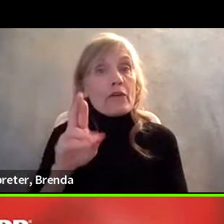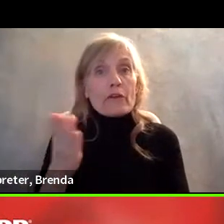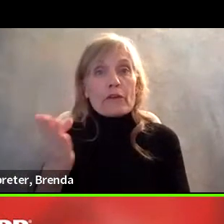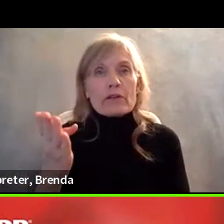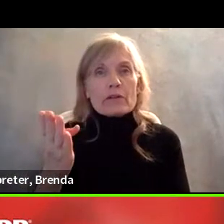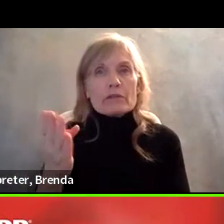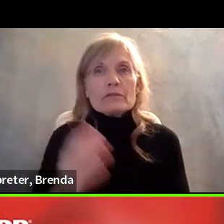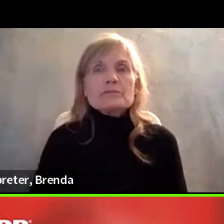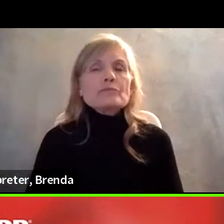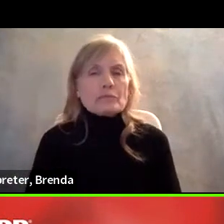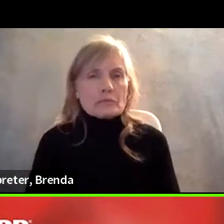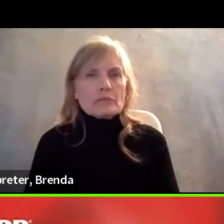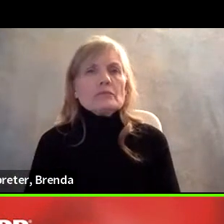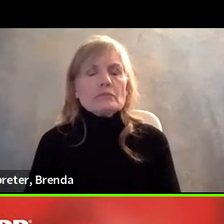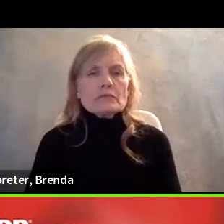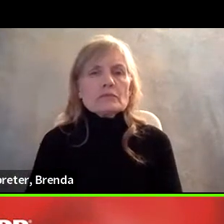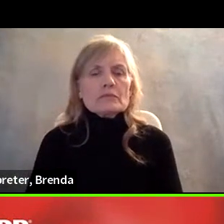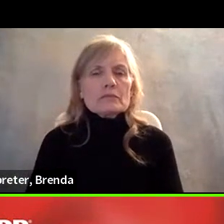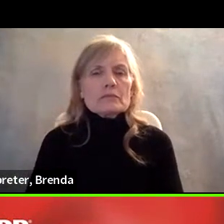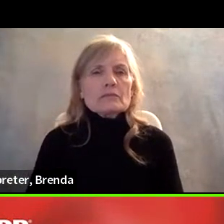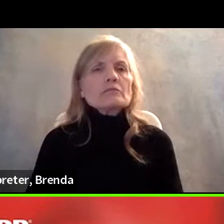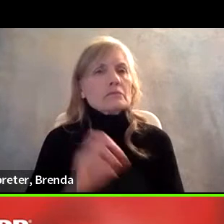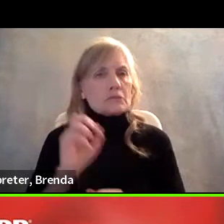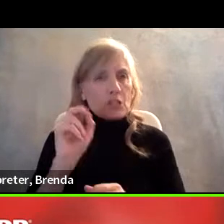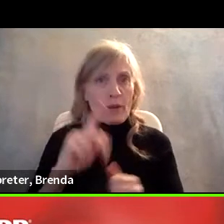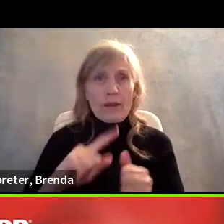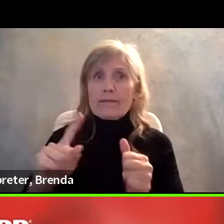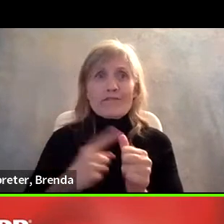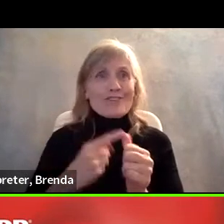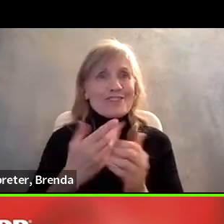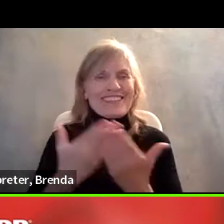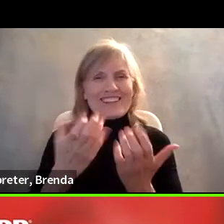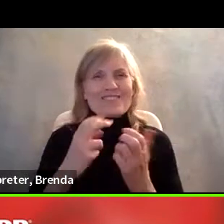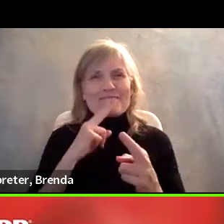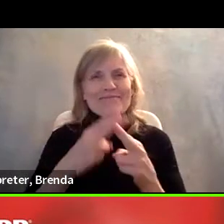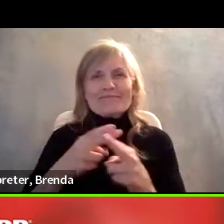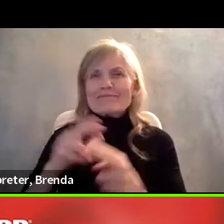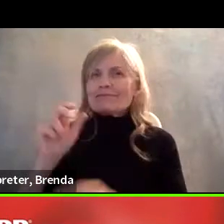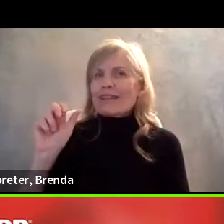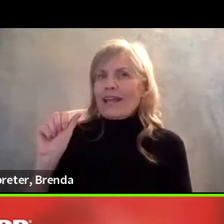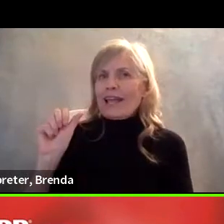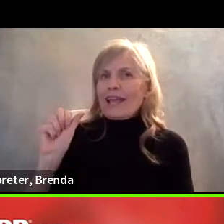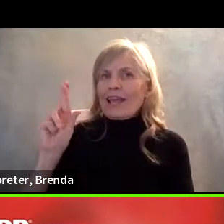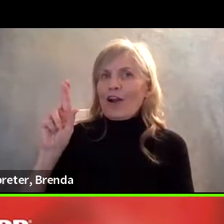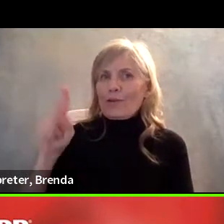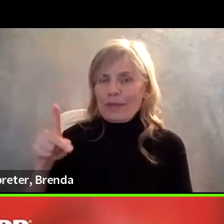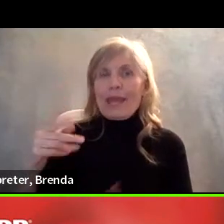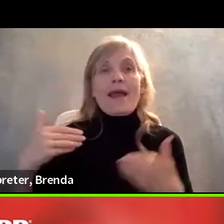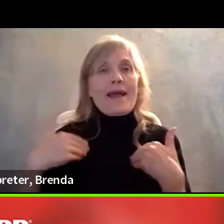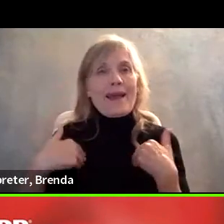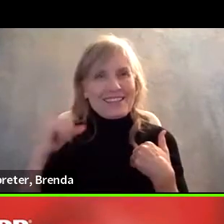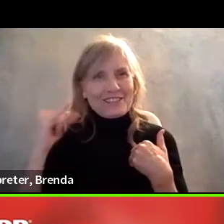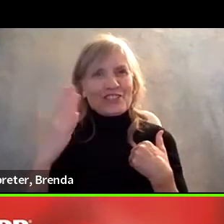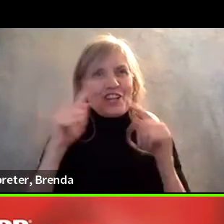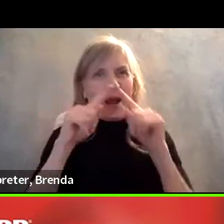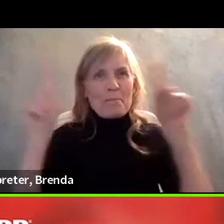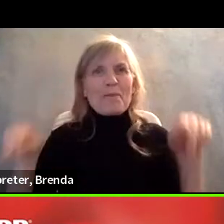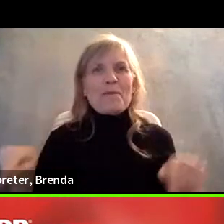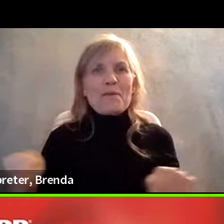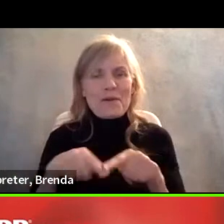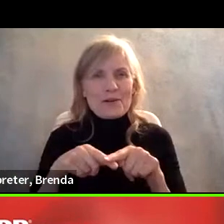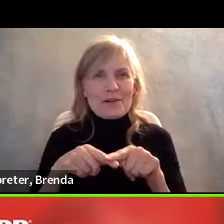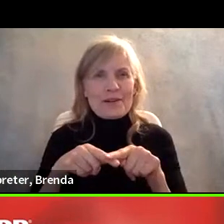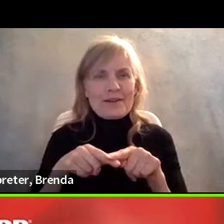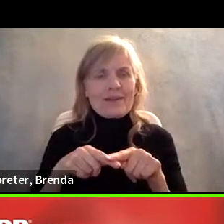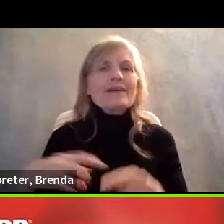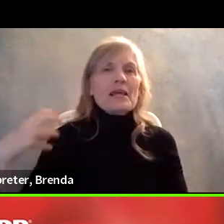Great. Well, um, the first thing I want to mention is that AARP actually has a job board. Um, where employers can